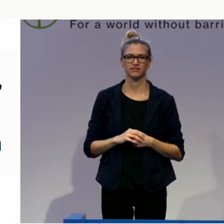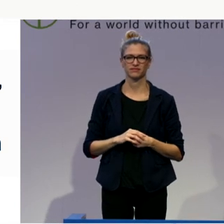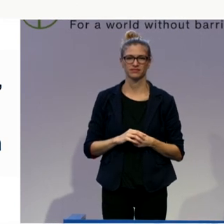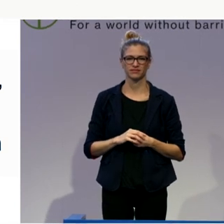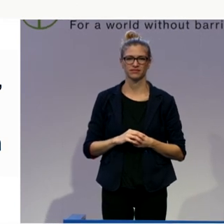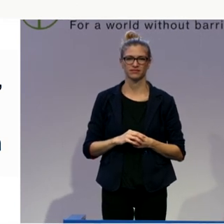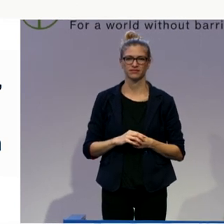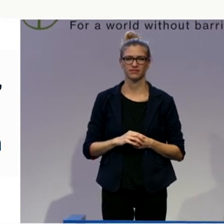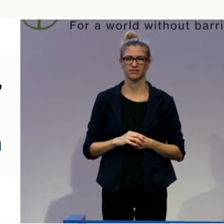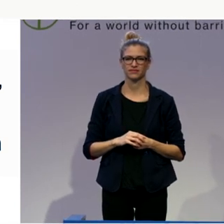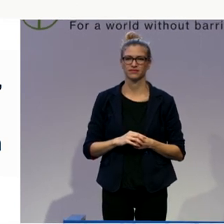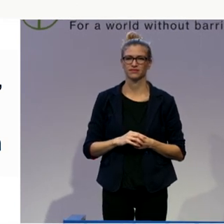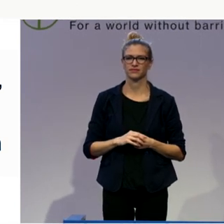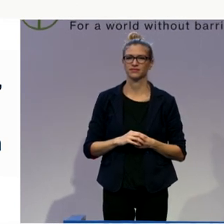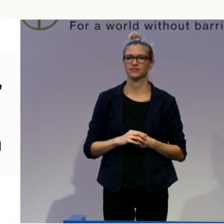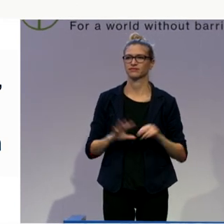That's it.